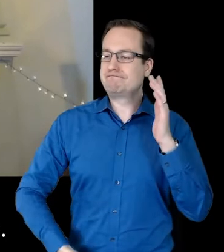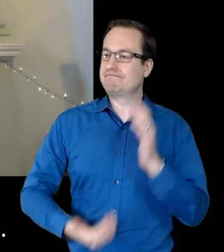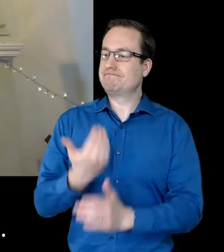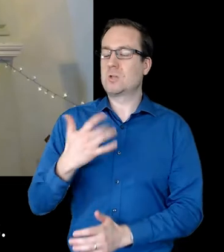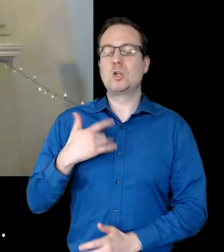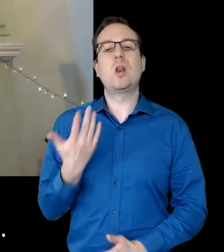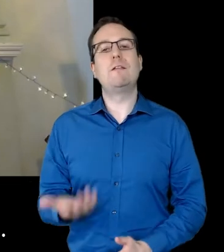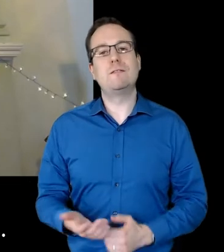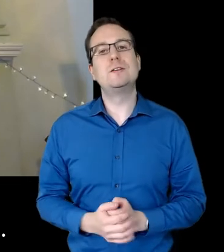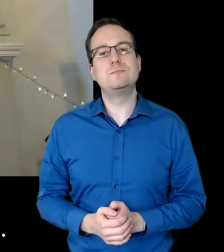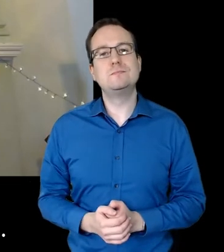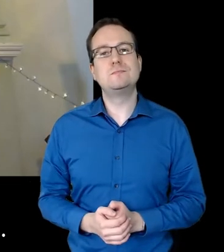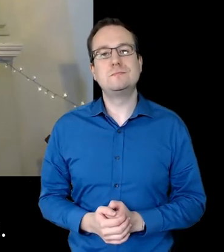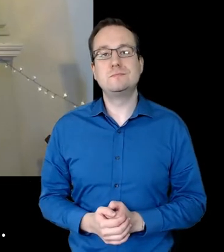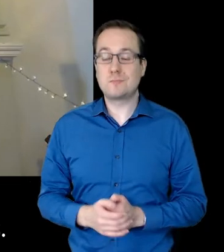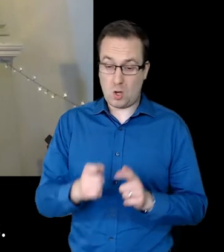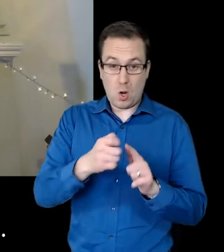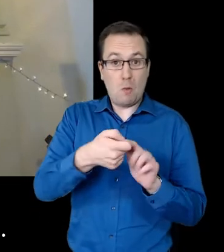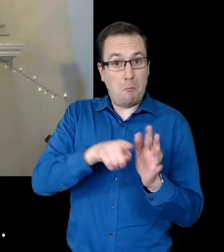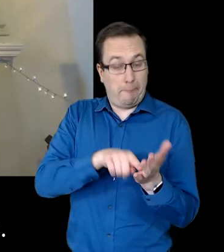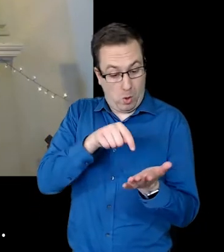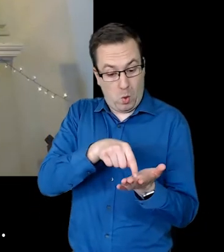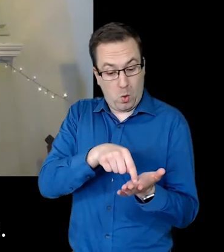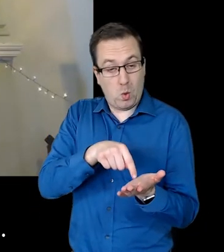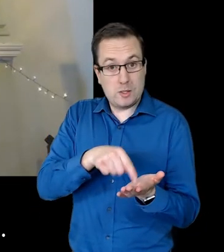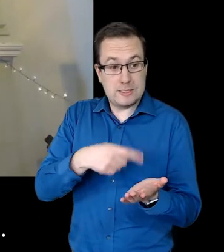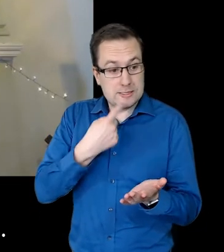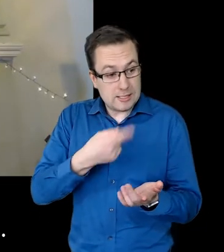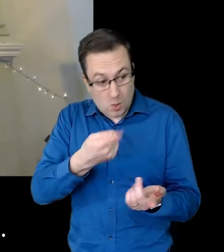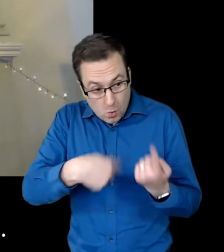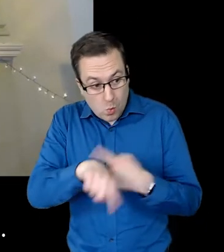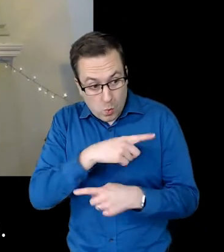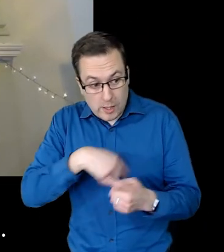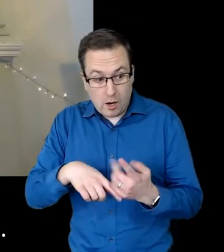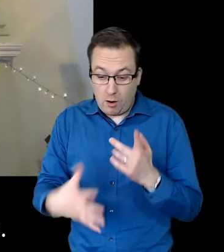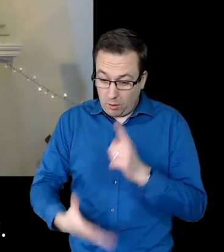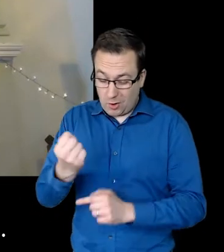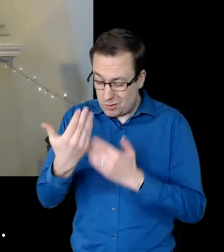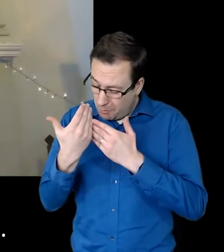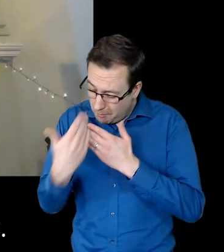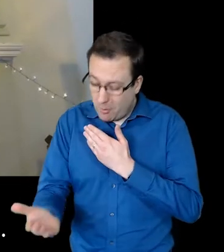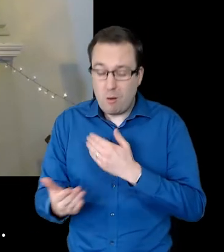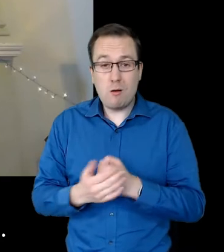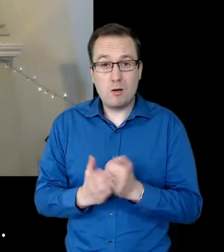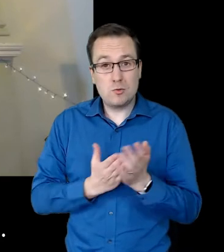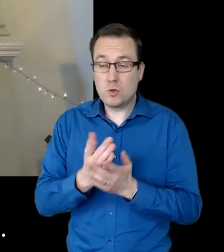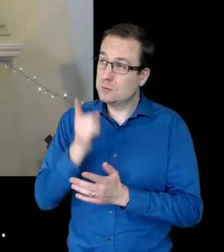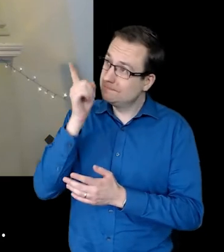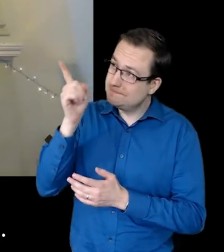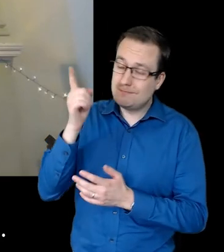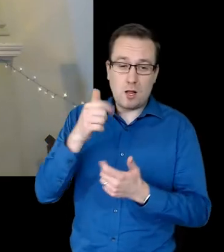Paul promises, in all these things we are more than conquerors through him who loved us.